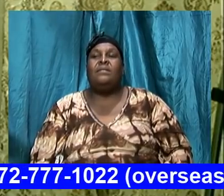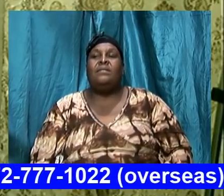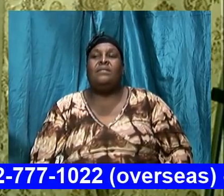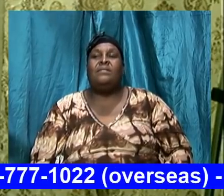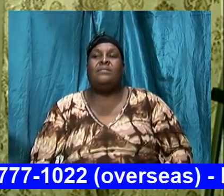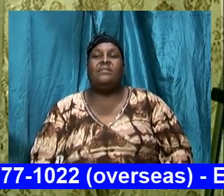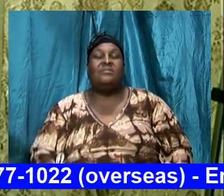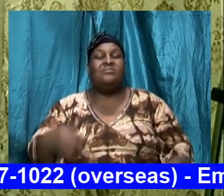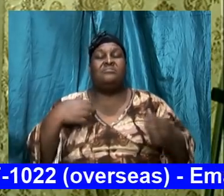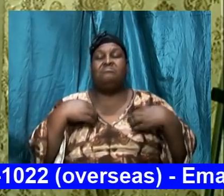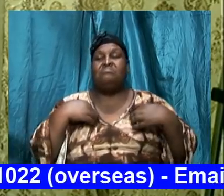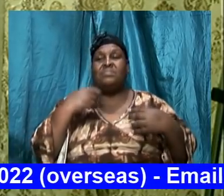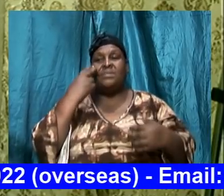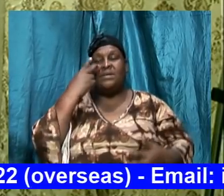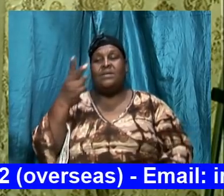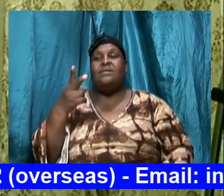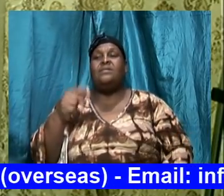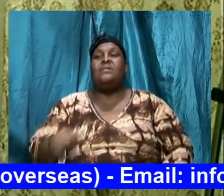look at